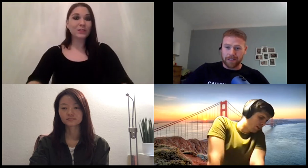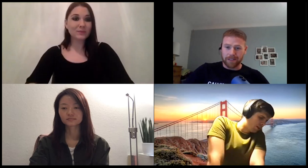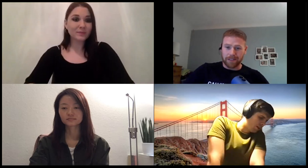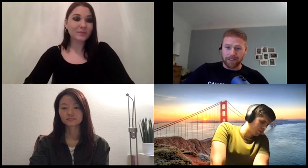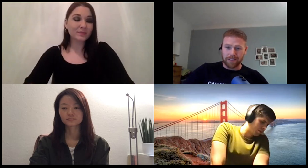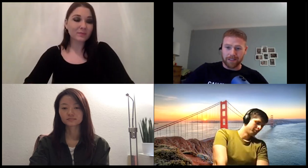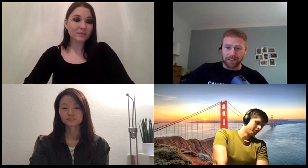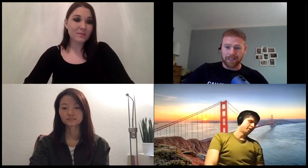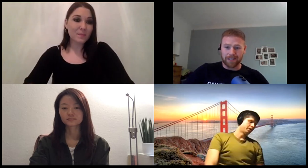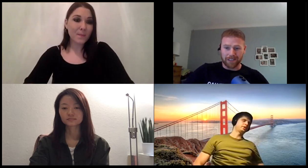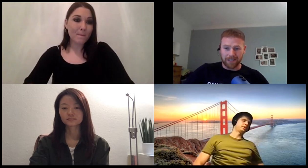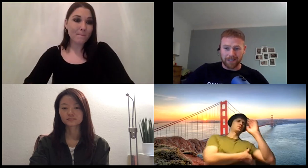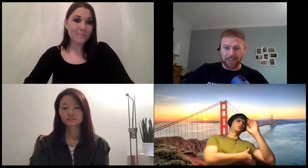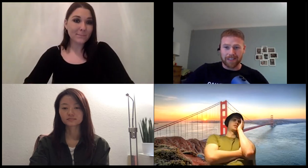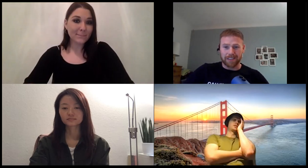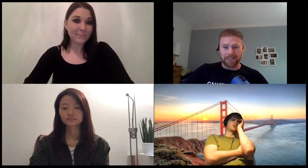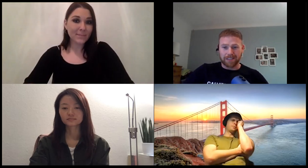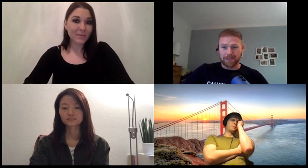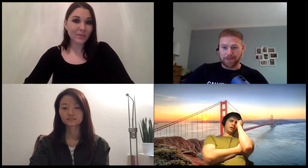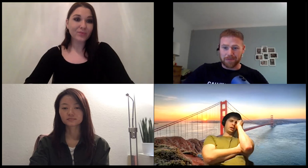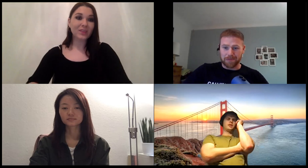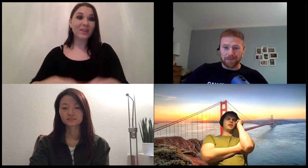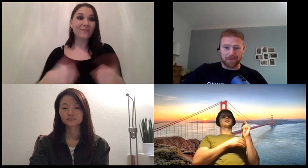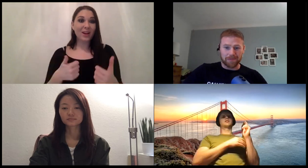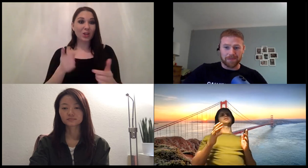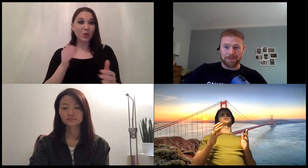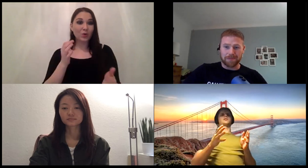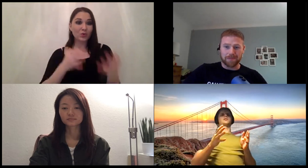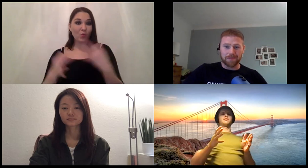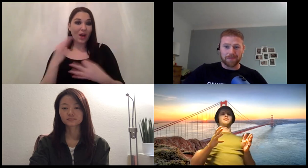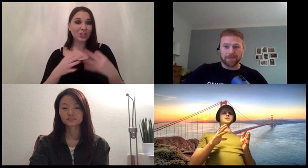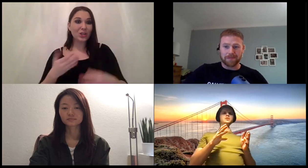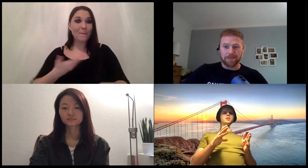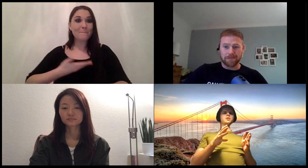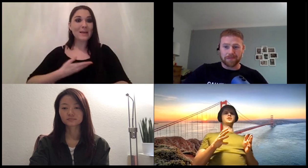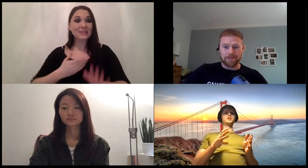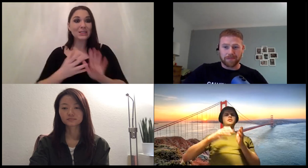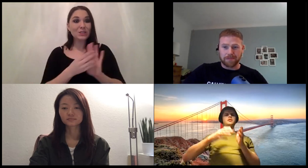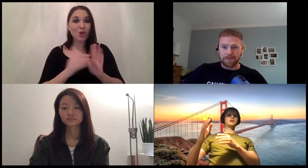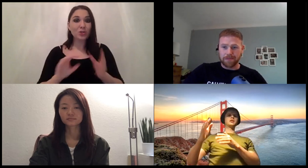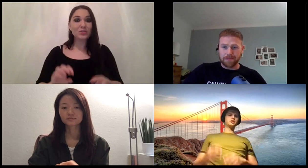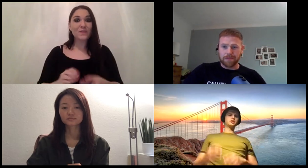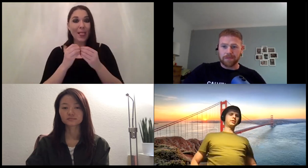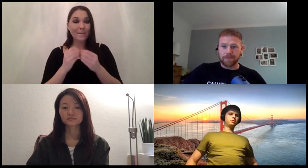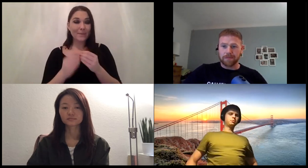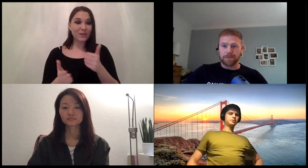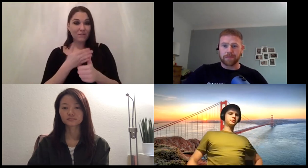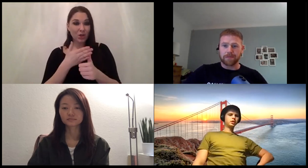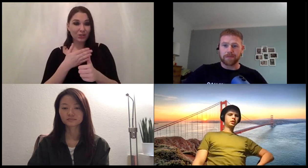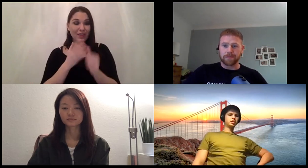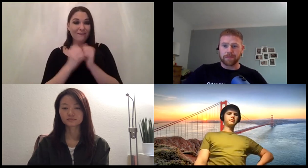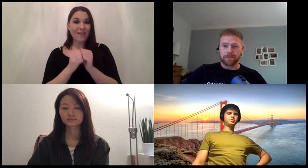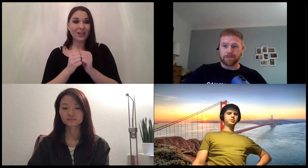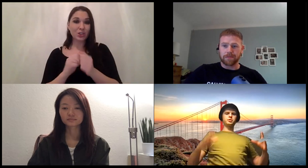yeah um very very good question so i think the business model canvas was developed first and then later the value-based product